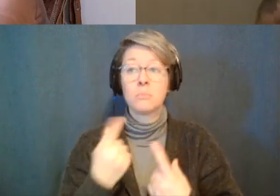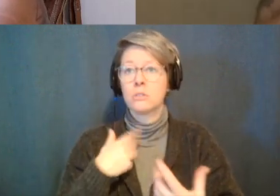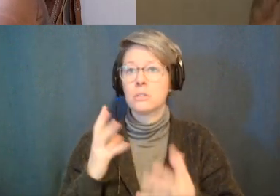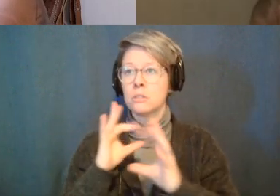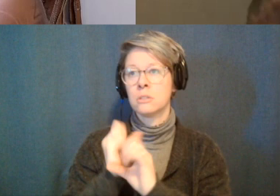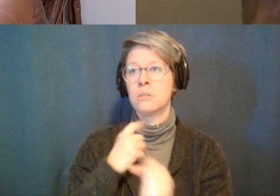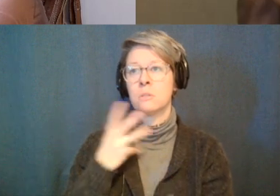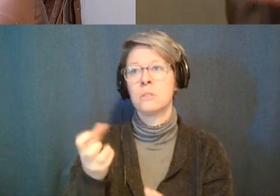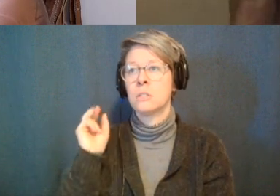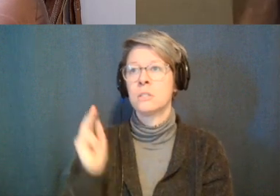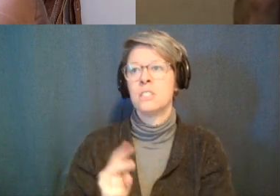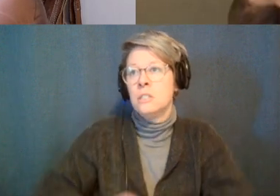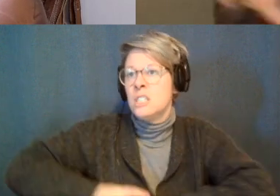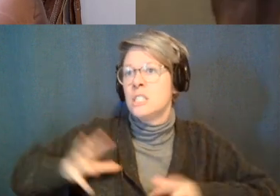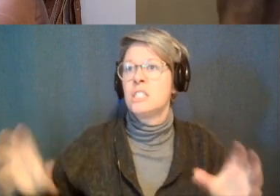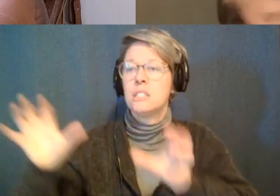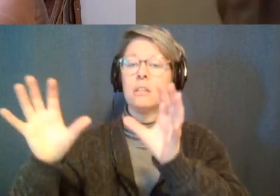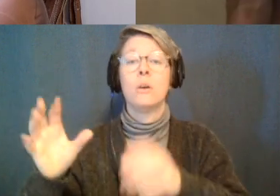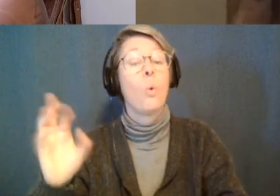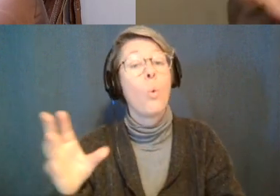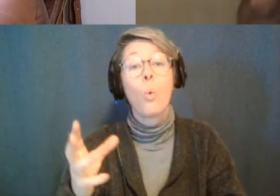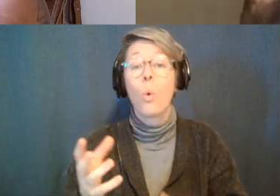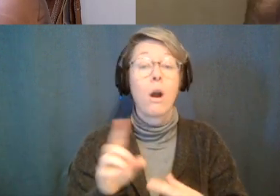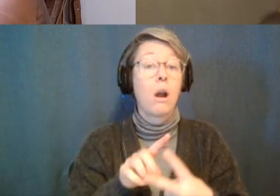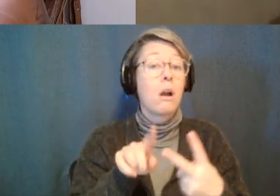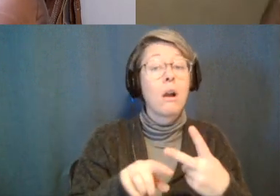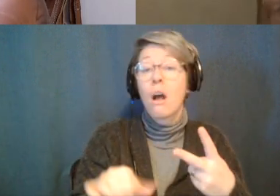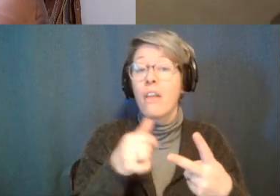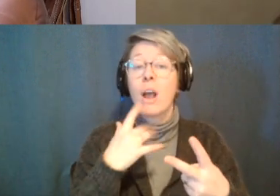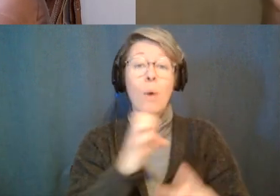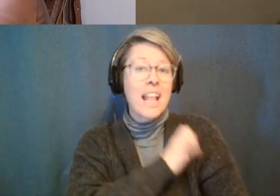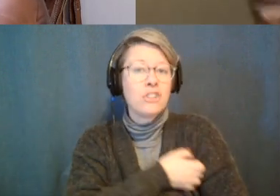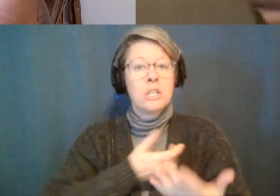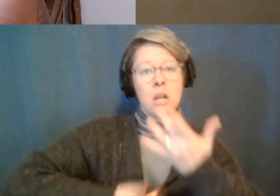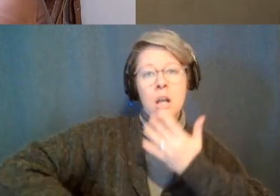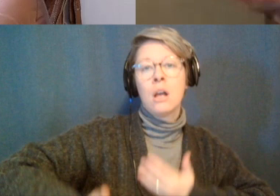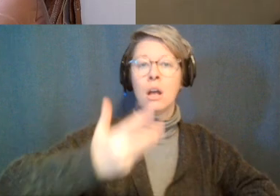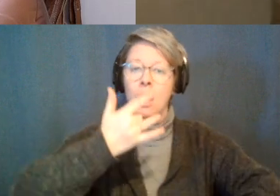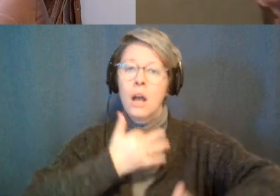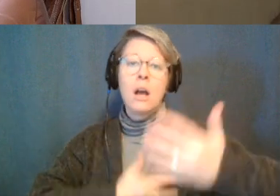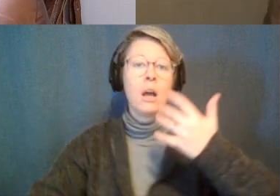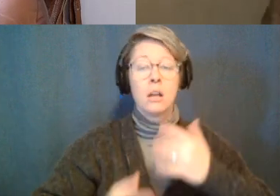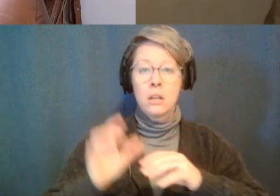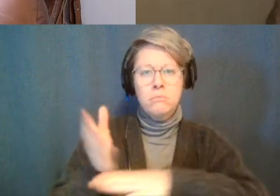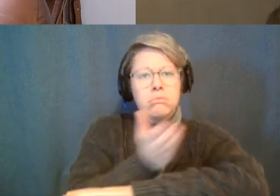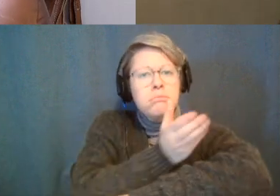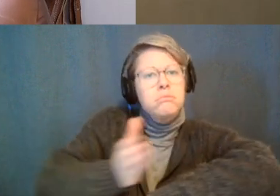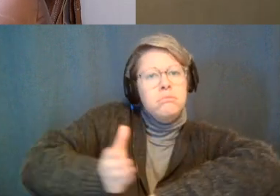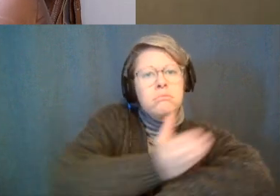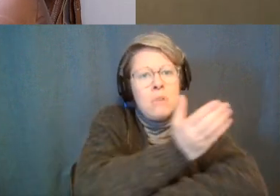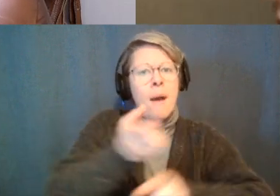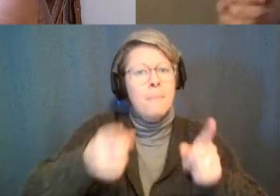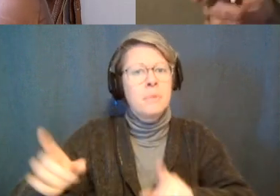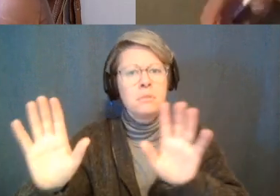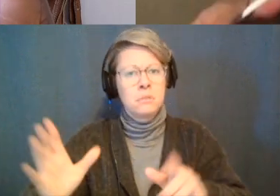have you know that deep connective breath work energetic sex with my partner it's like yeah we should be toggling back and forth i guess it's